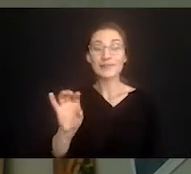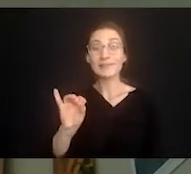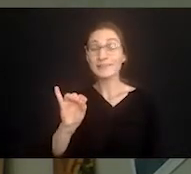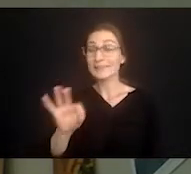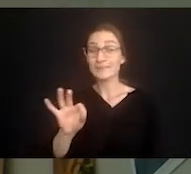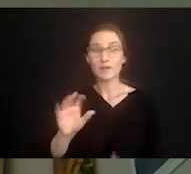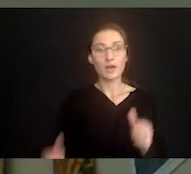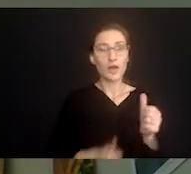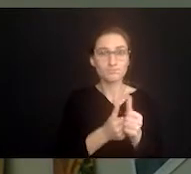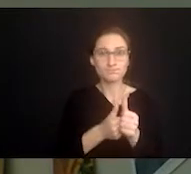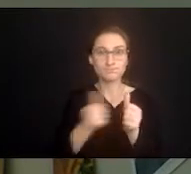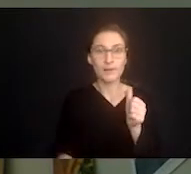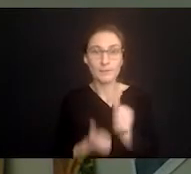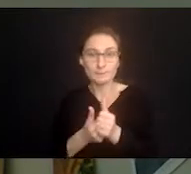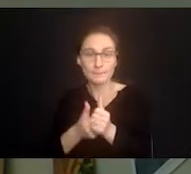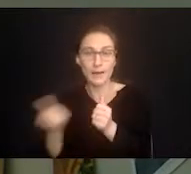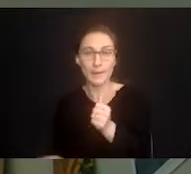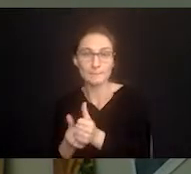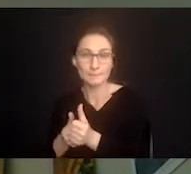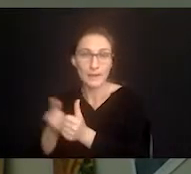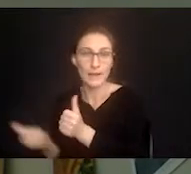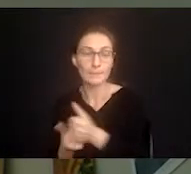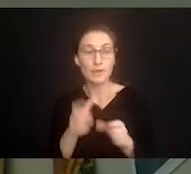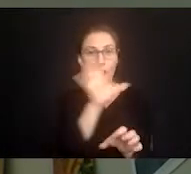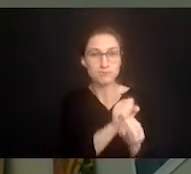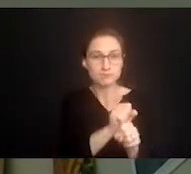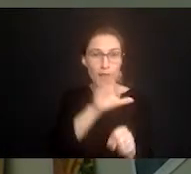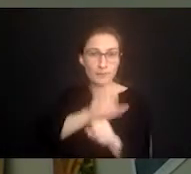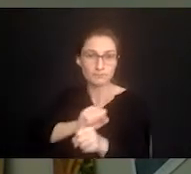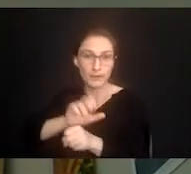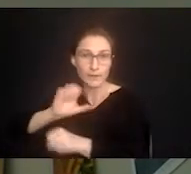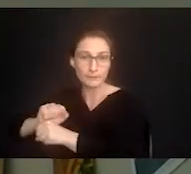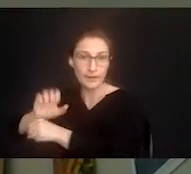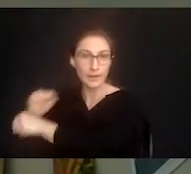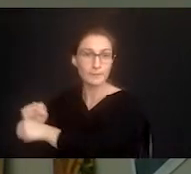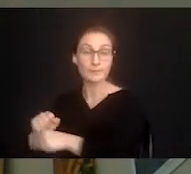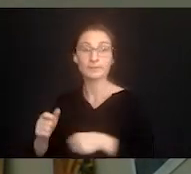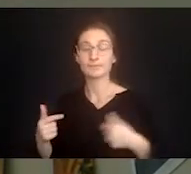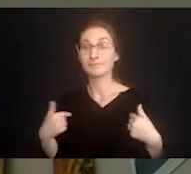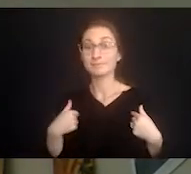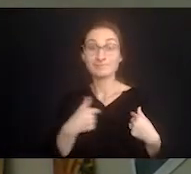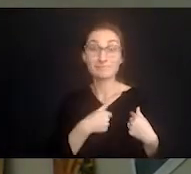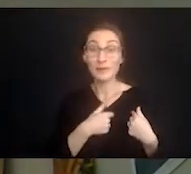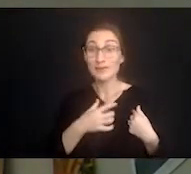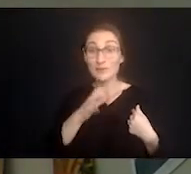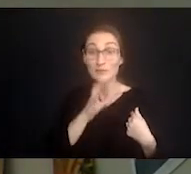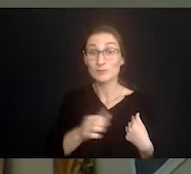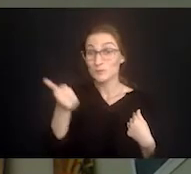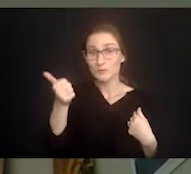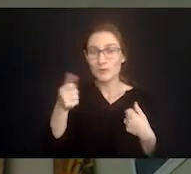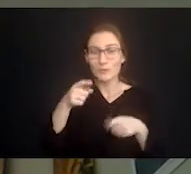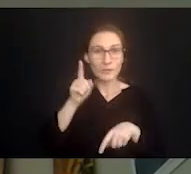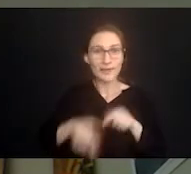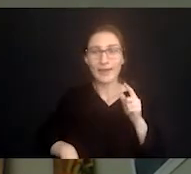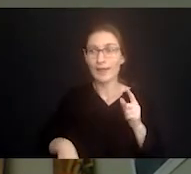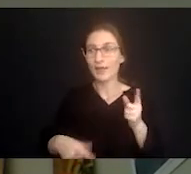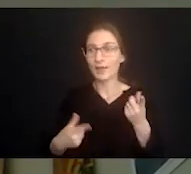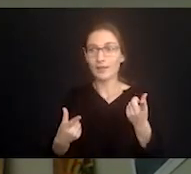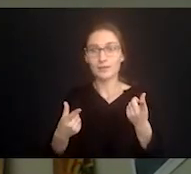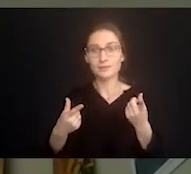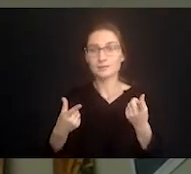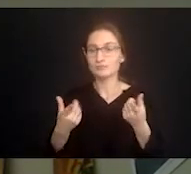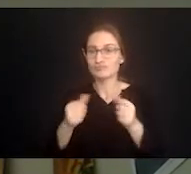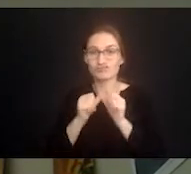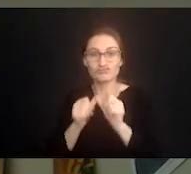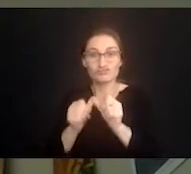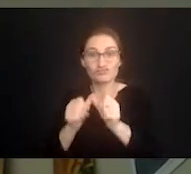to back to back. We just as we get older we don't have the time and the energy to be able to keep rebounding as quickly as we need to just